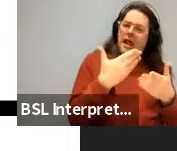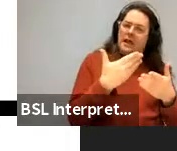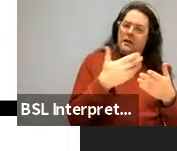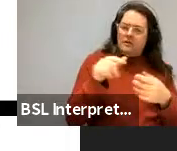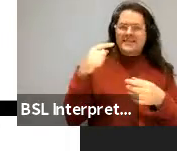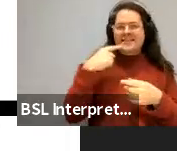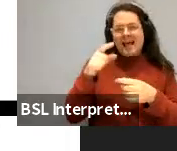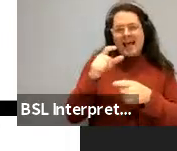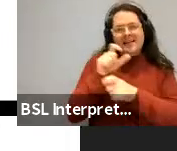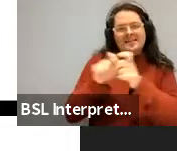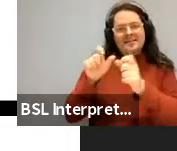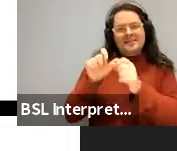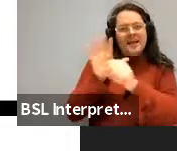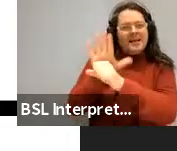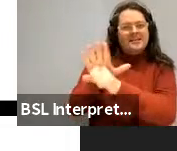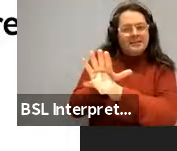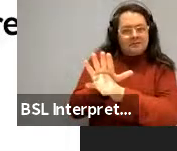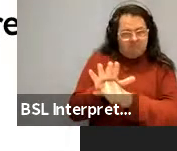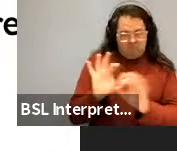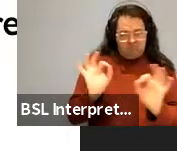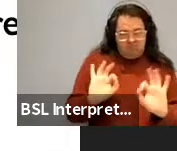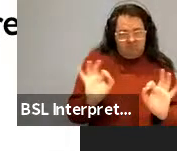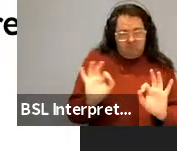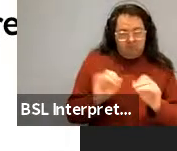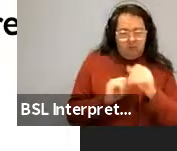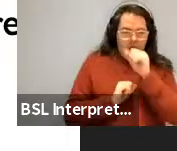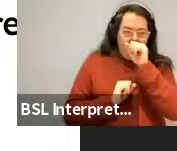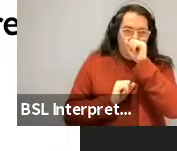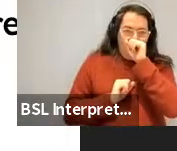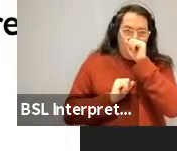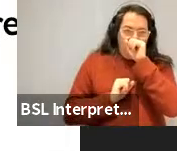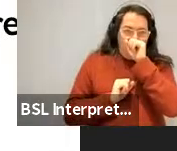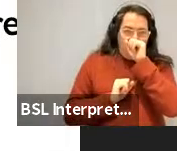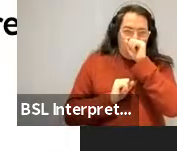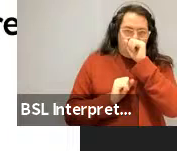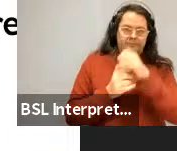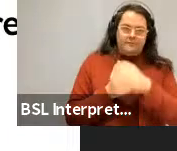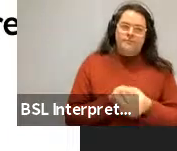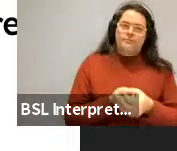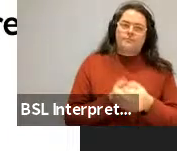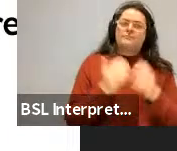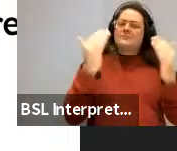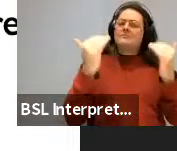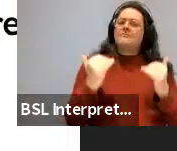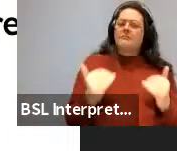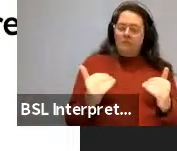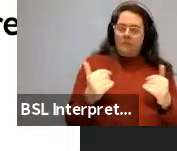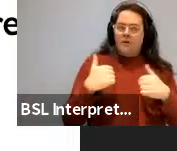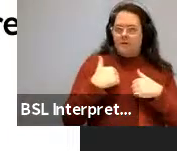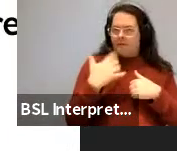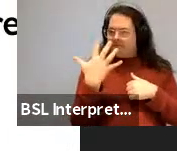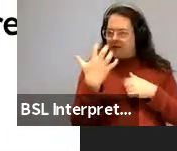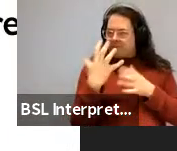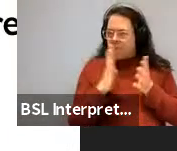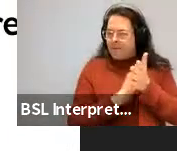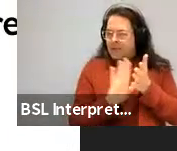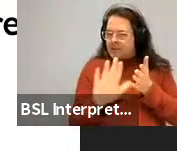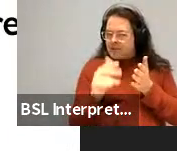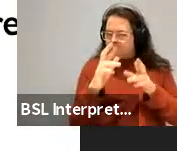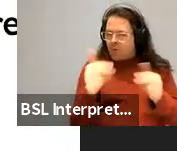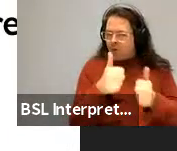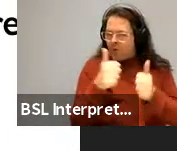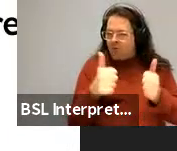islands. Okay. Um, next I want to, I spent a lot of time. I got like five more minutes here. that's okay.